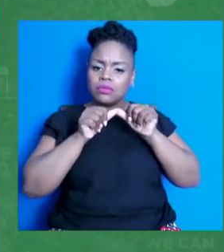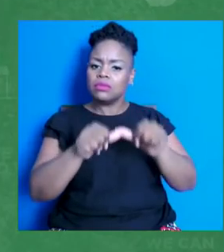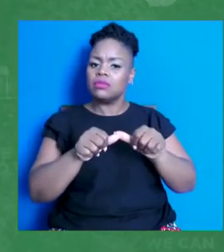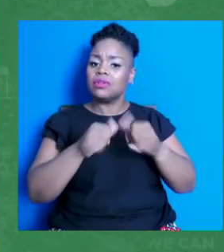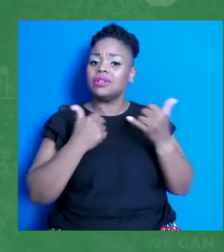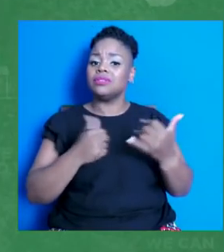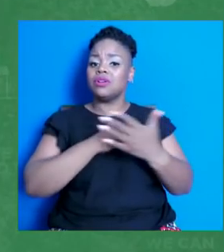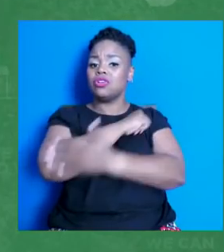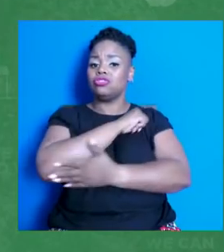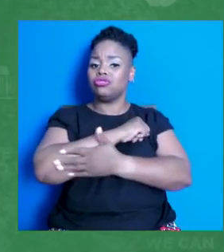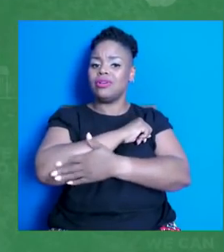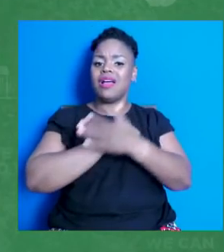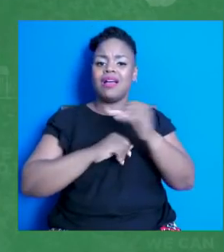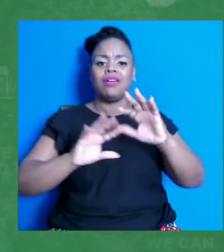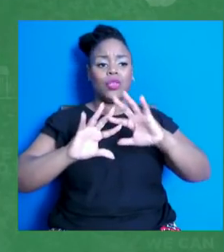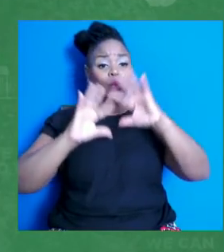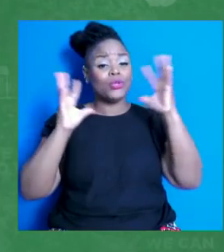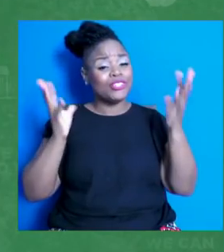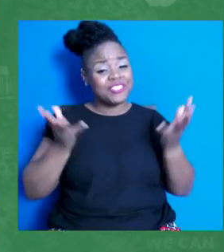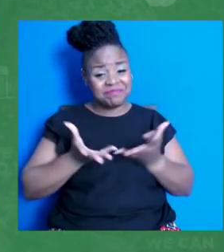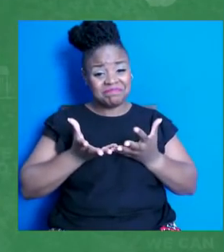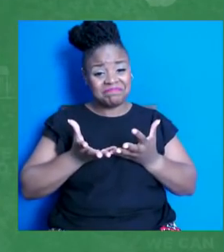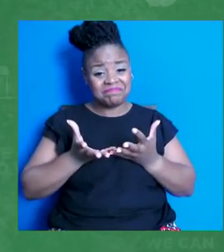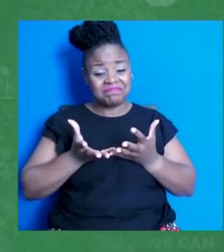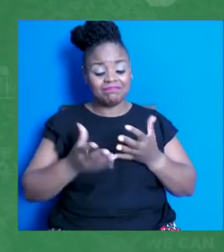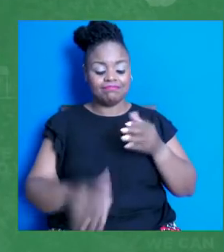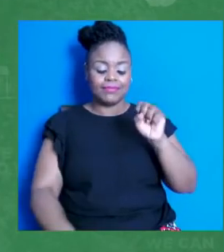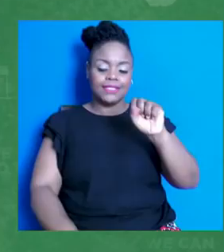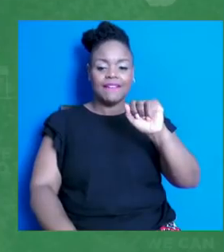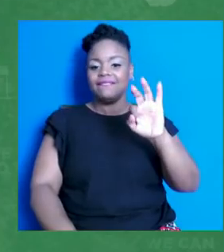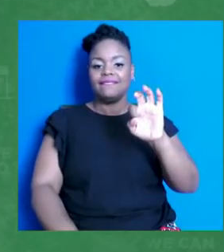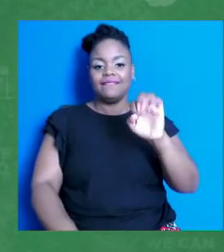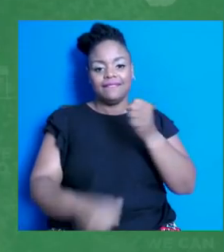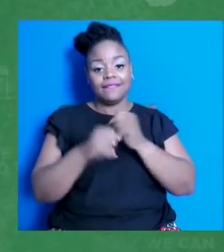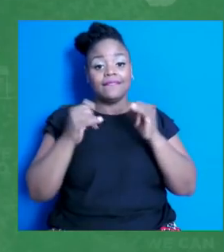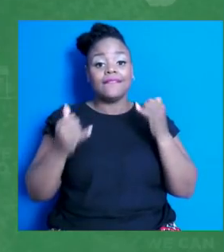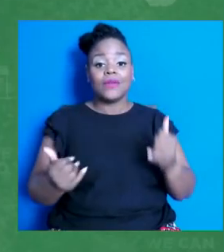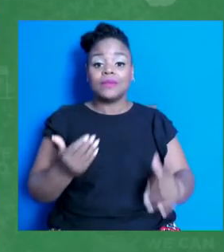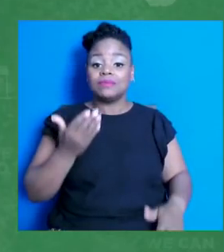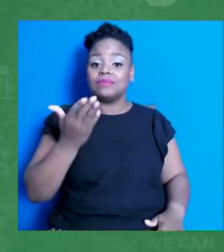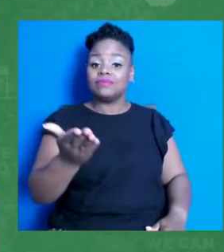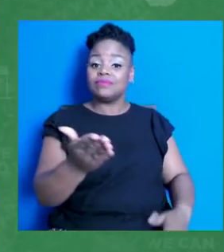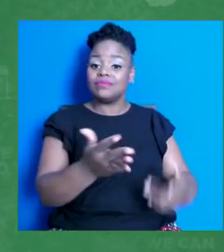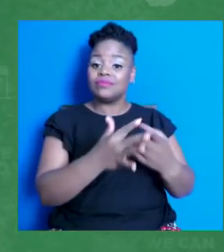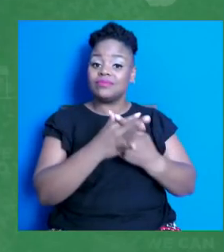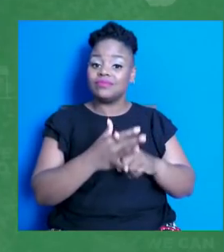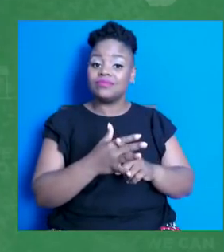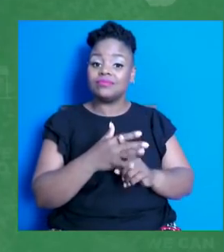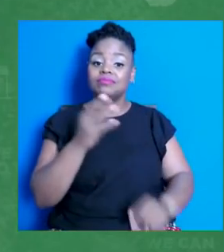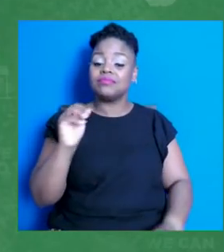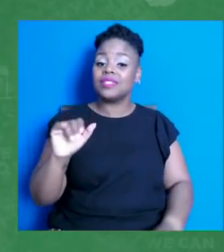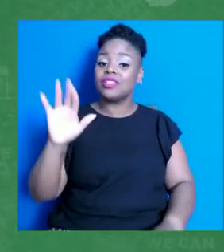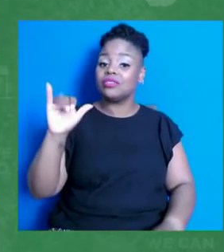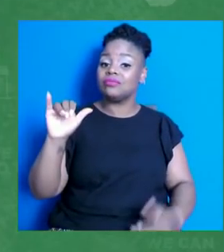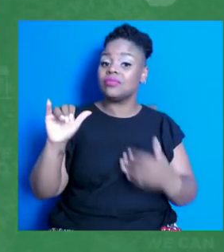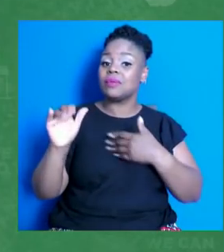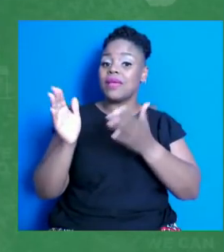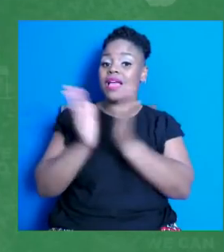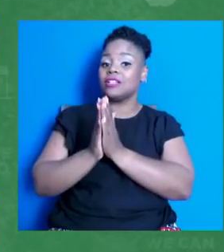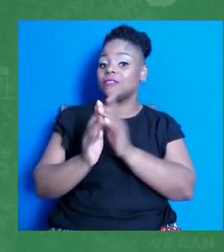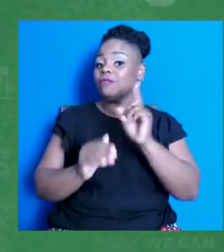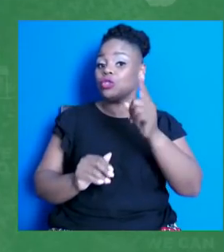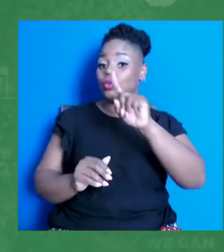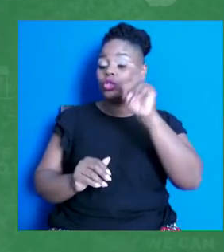So enough of me. Let's get started. So Mary, should I ask the first question? Let's do it, Dr. Fauci.